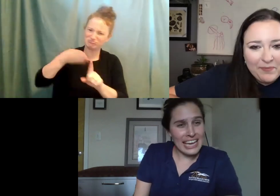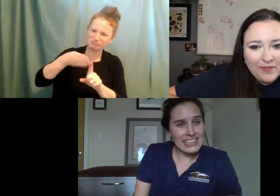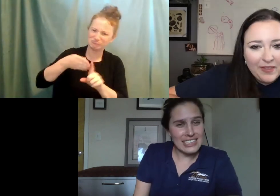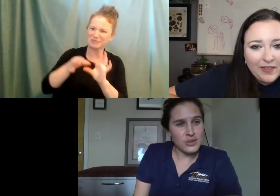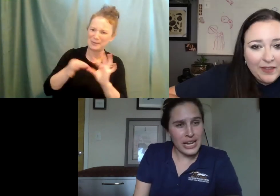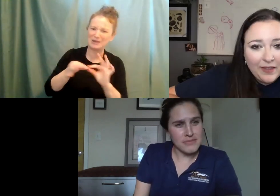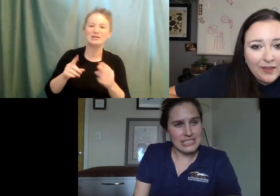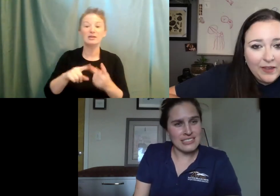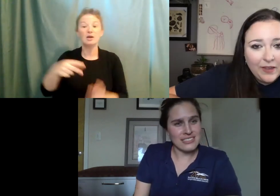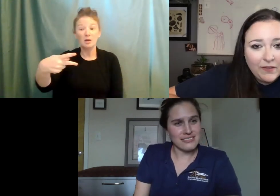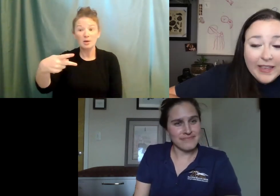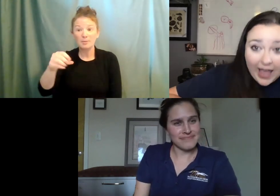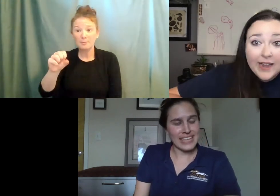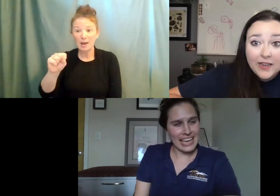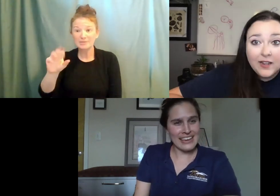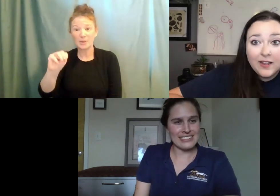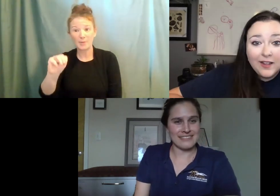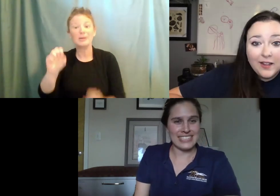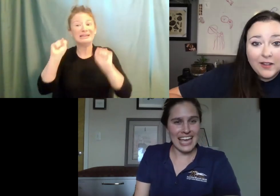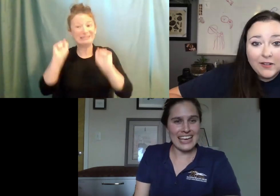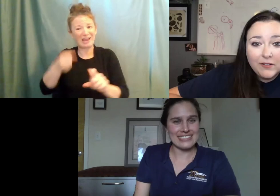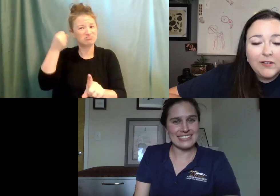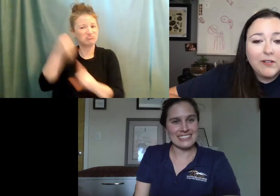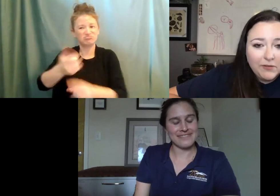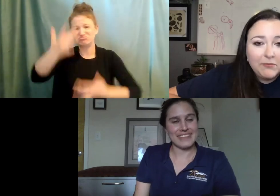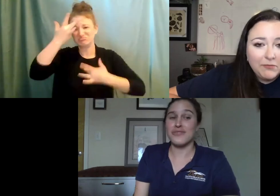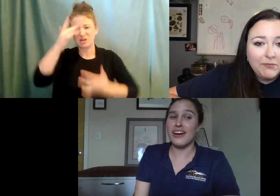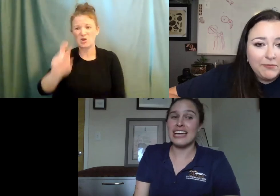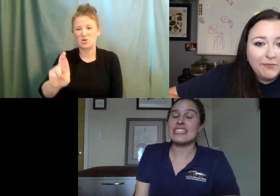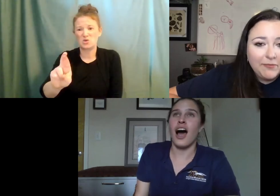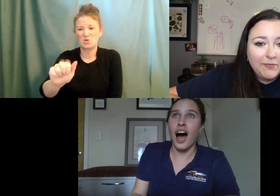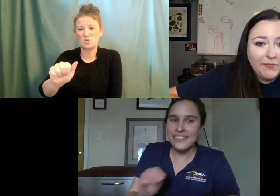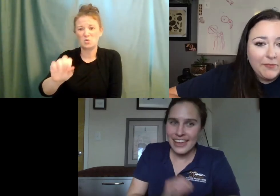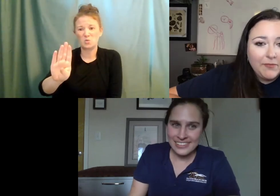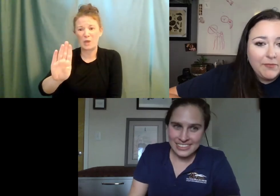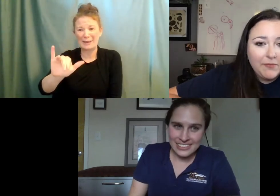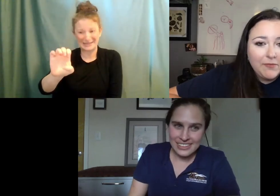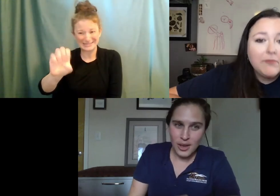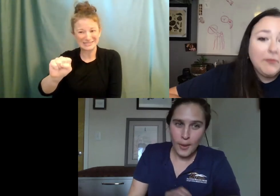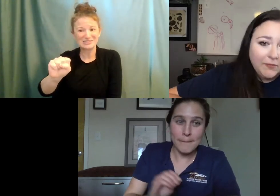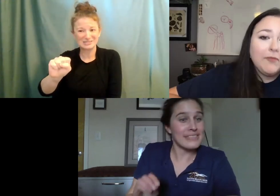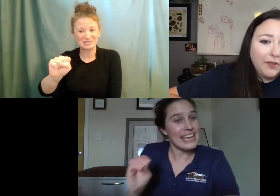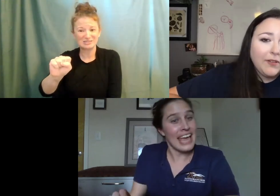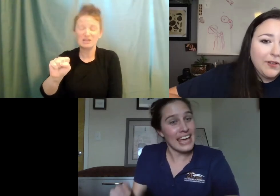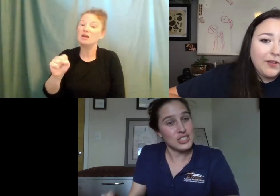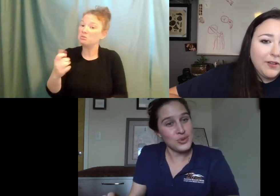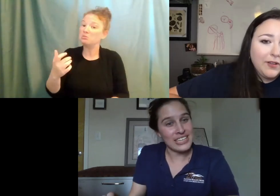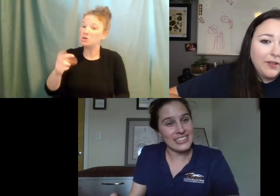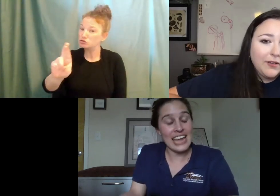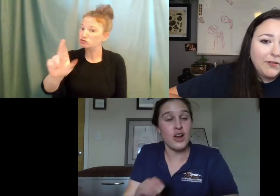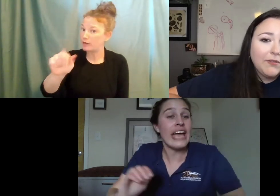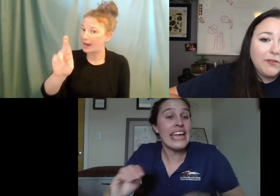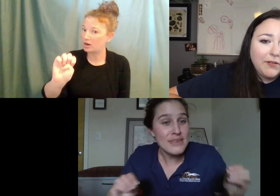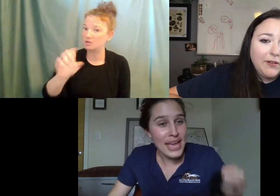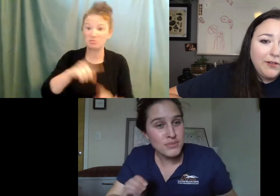possums can get rabies because they can. Yes. It's very, it's unlikely, but they can do